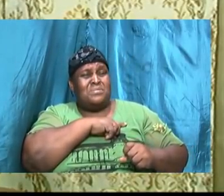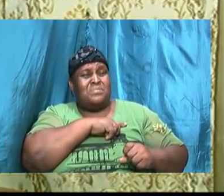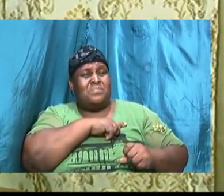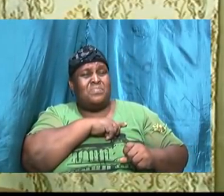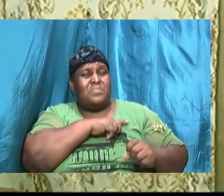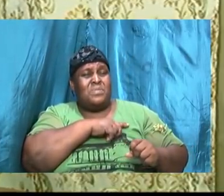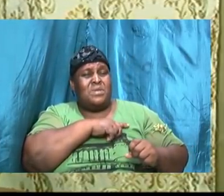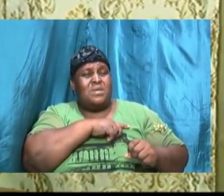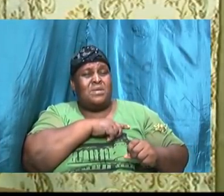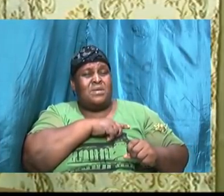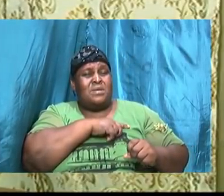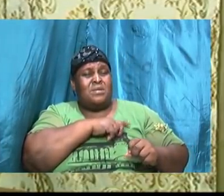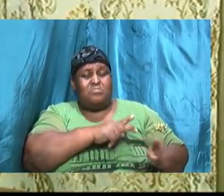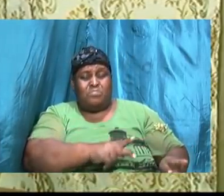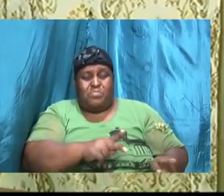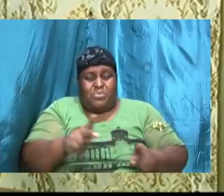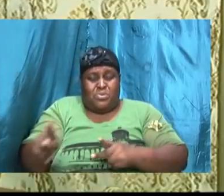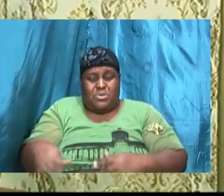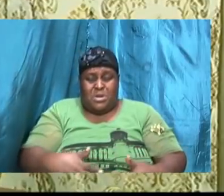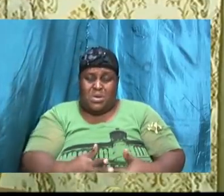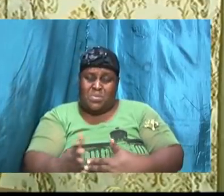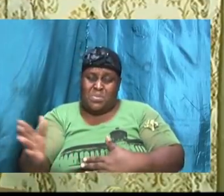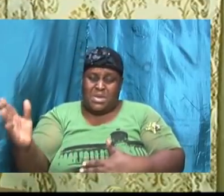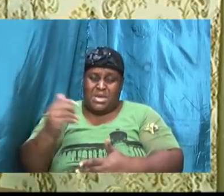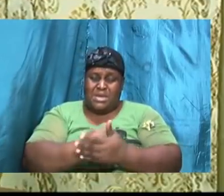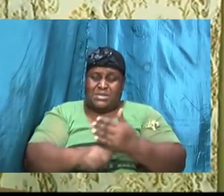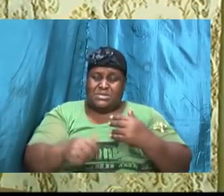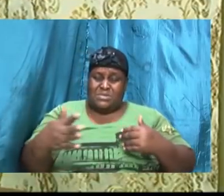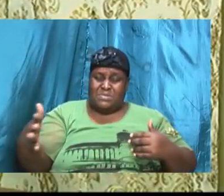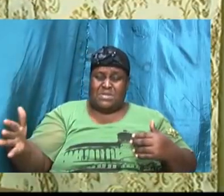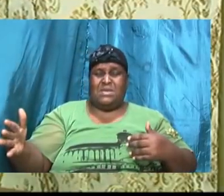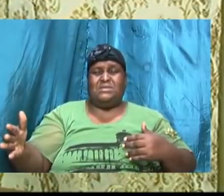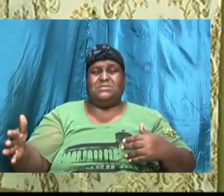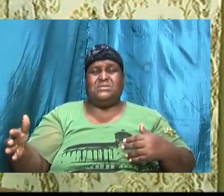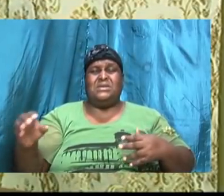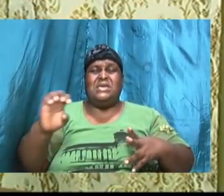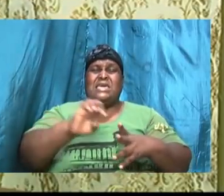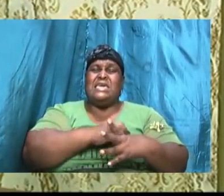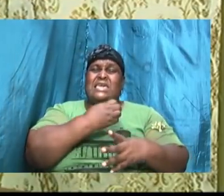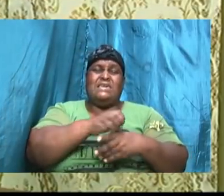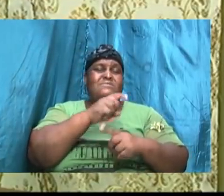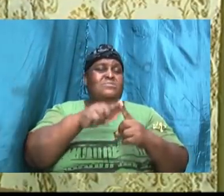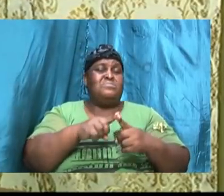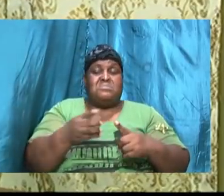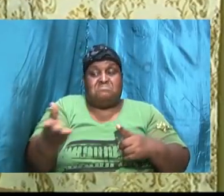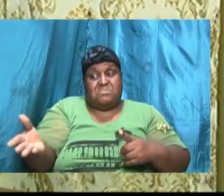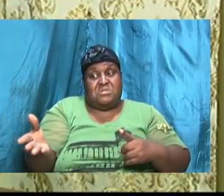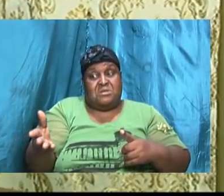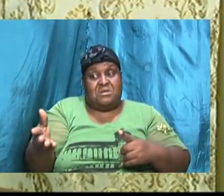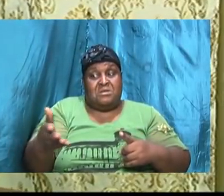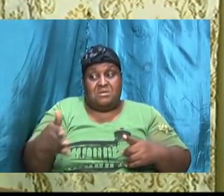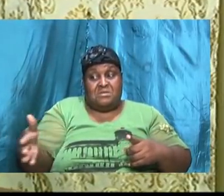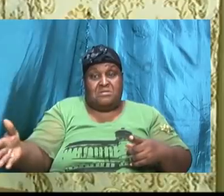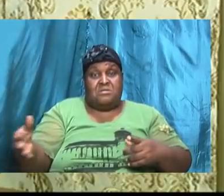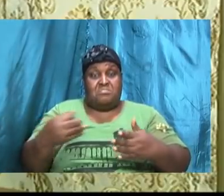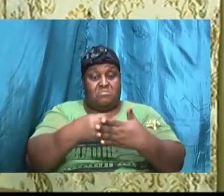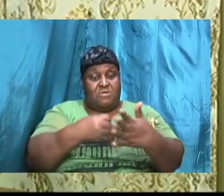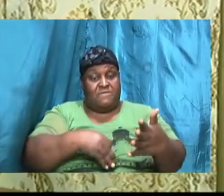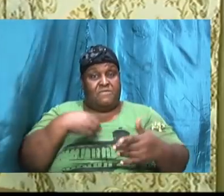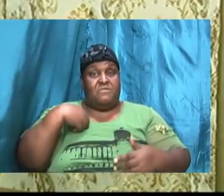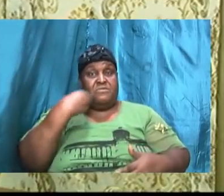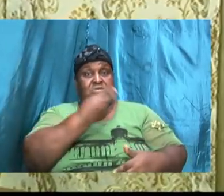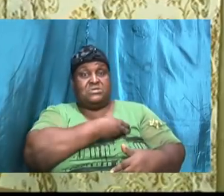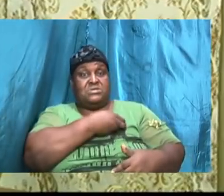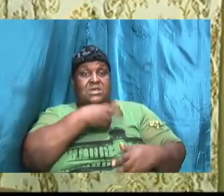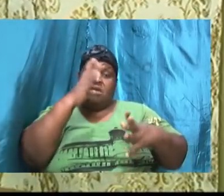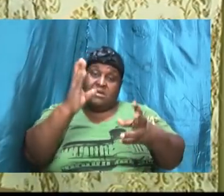put down some things, we are going to put some things aside even when that thing is before us and we can